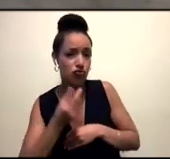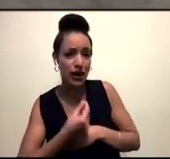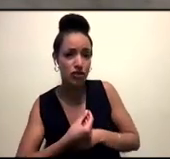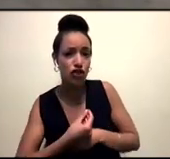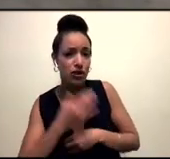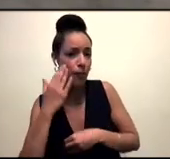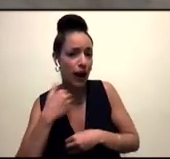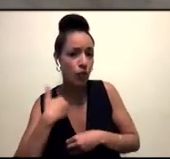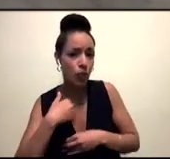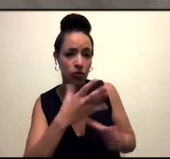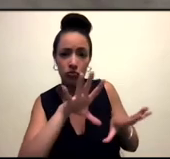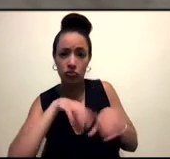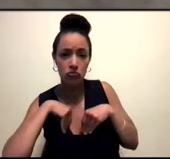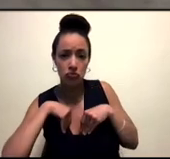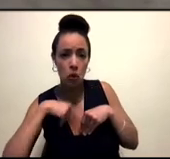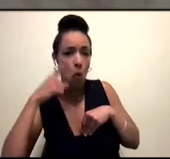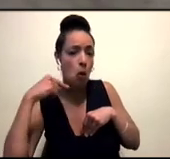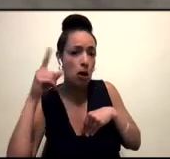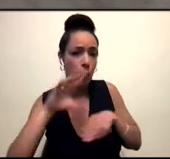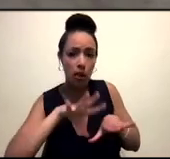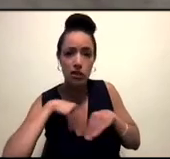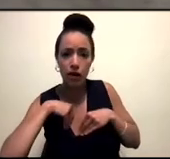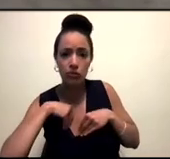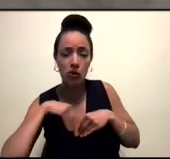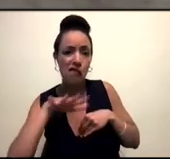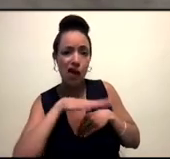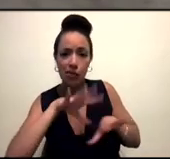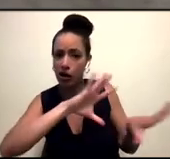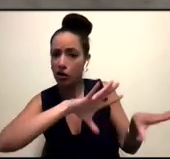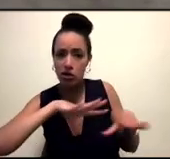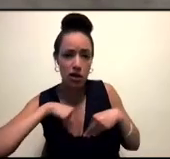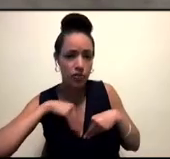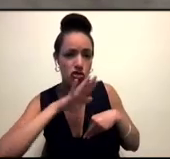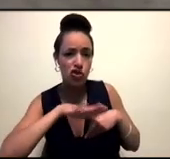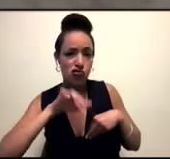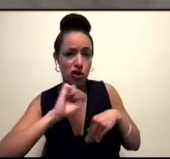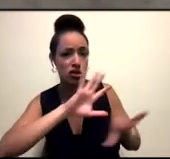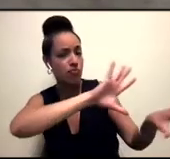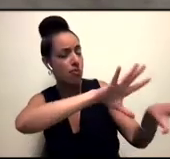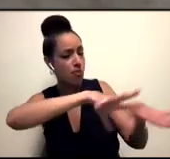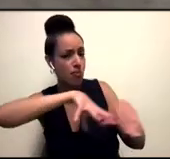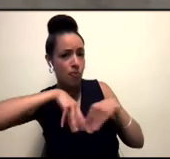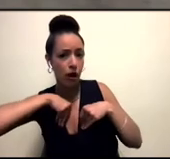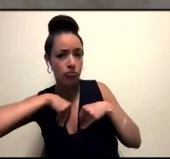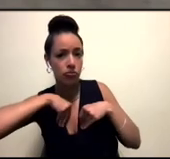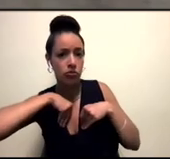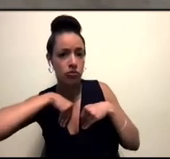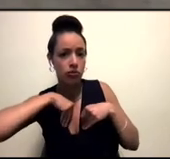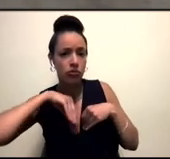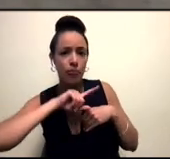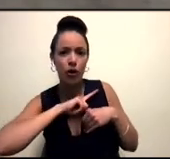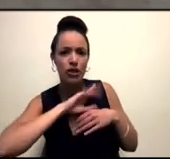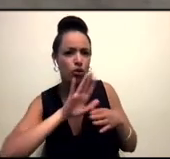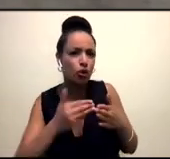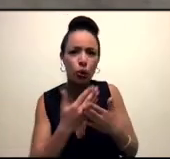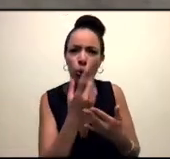Her family accepted her. Her children accepted her. Because it's not novel to accept people. It's